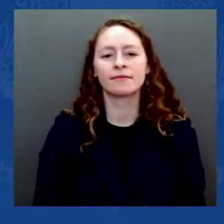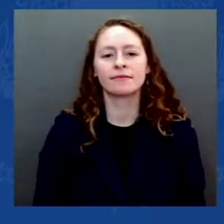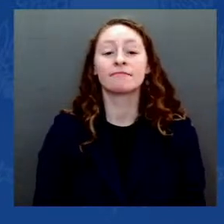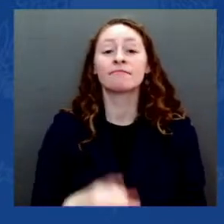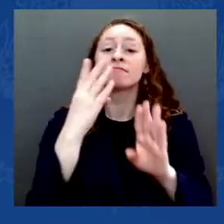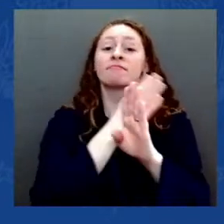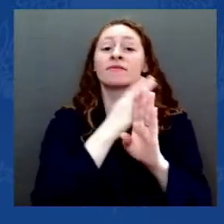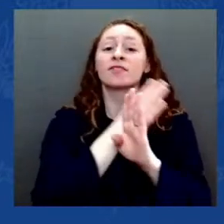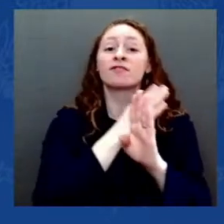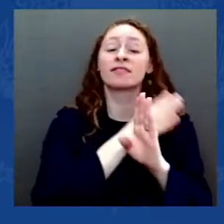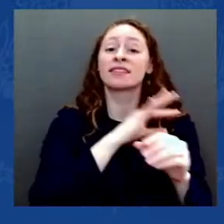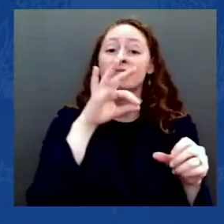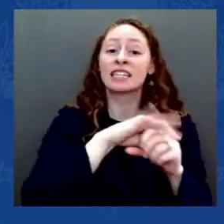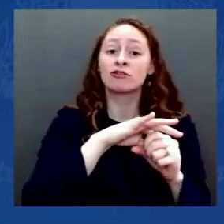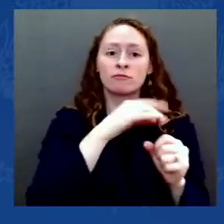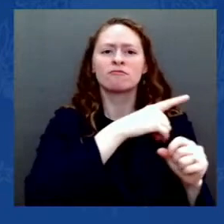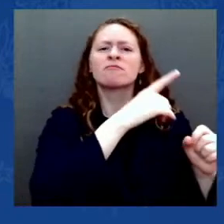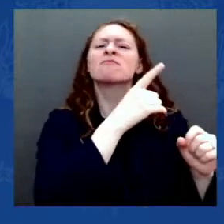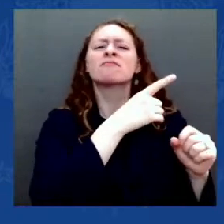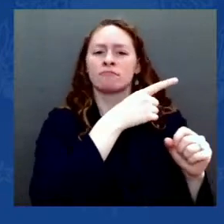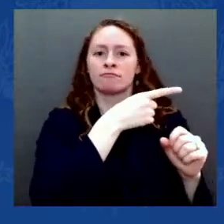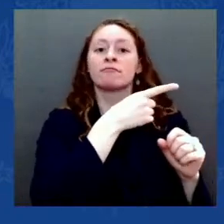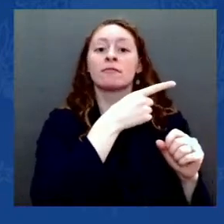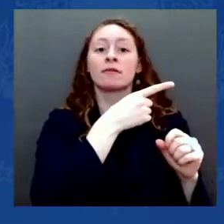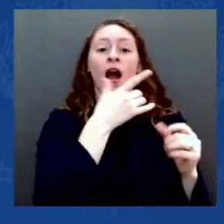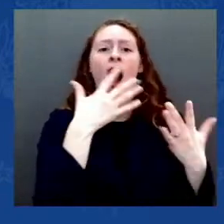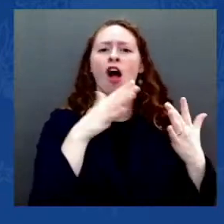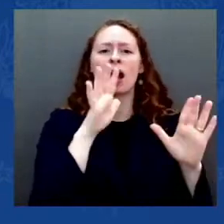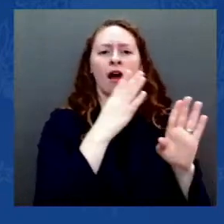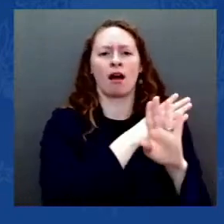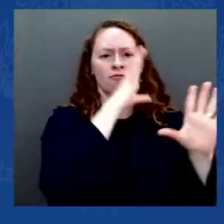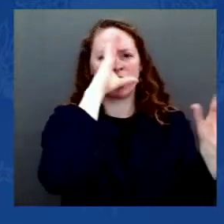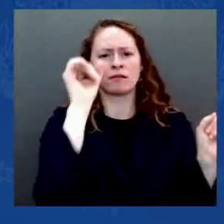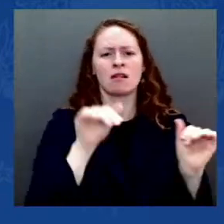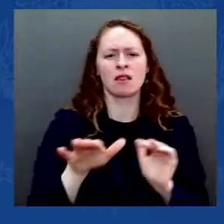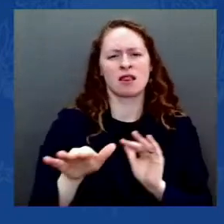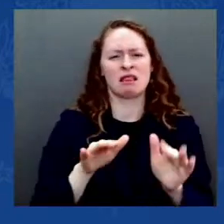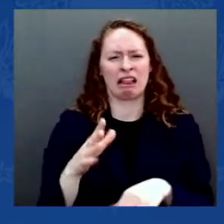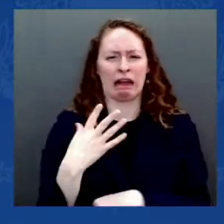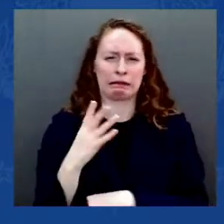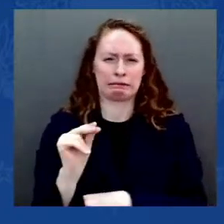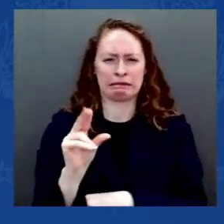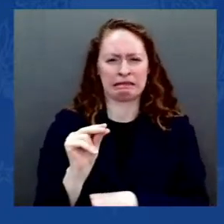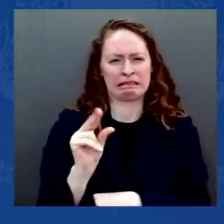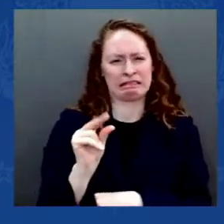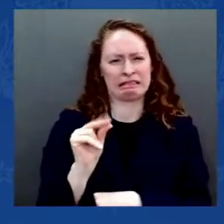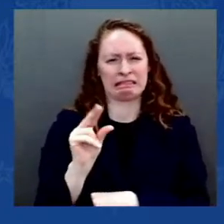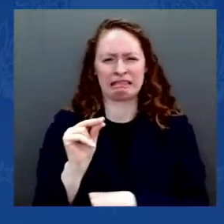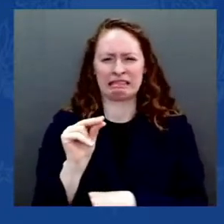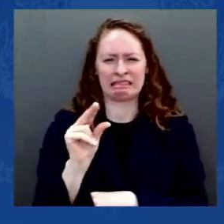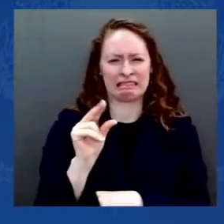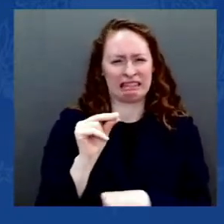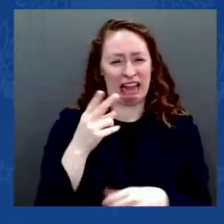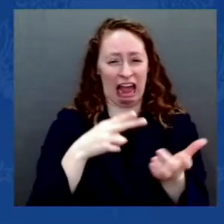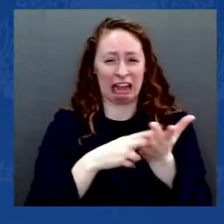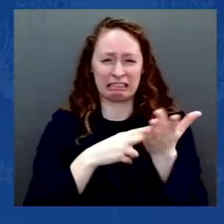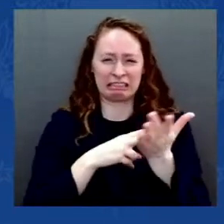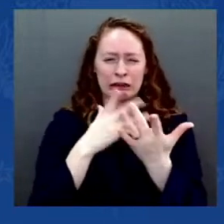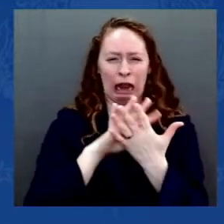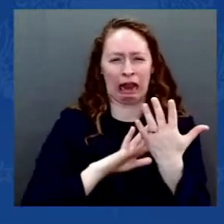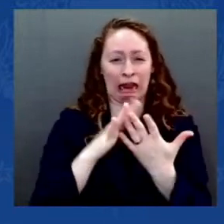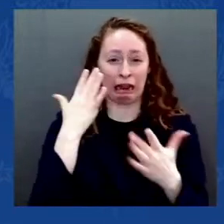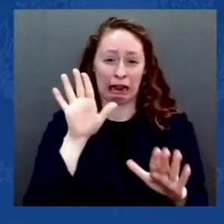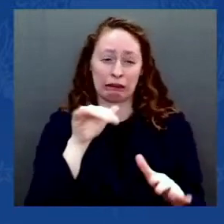He billed his lie over months. It wasn't based on any facts. He was just looking for an excuse, a pretext,